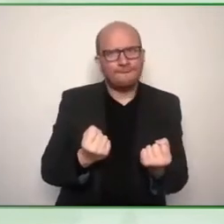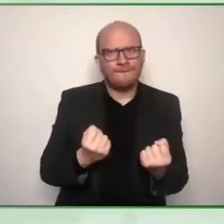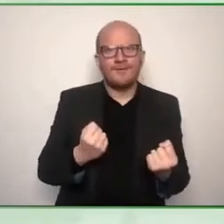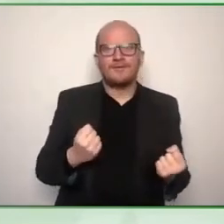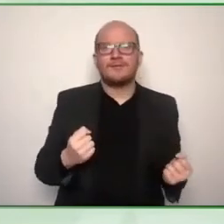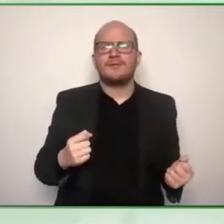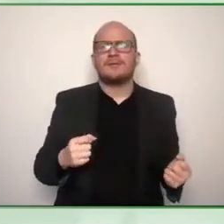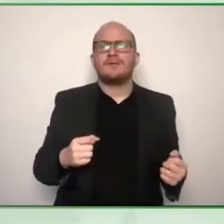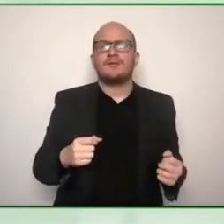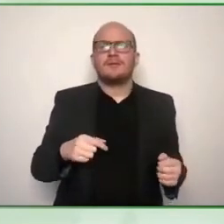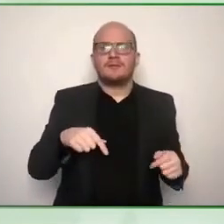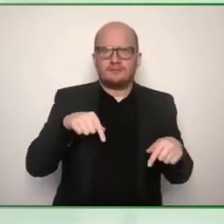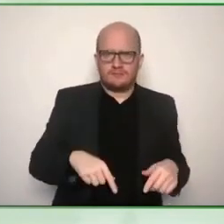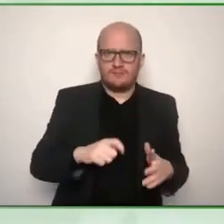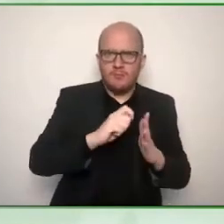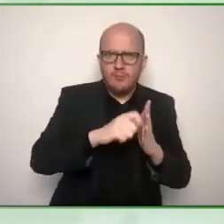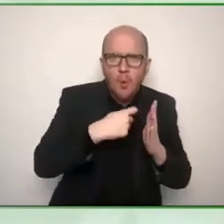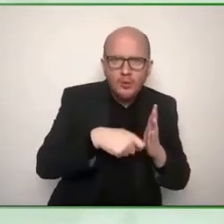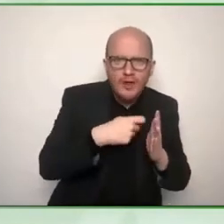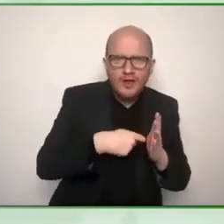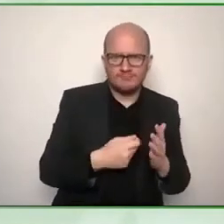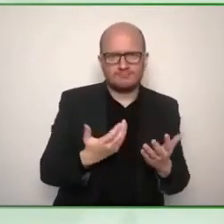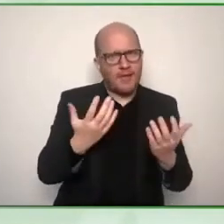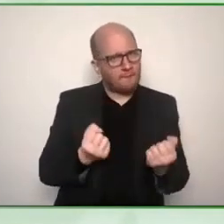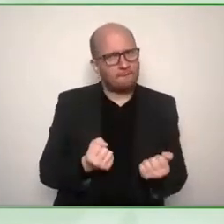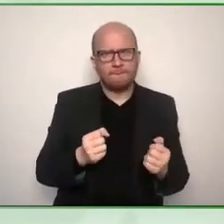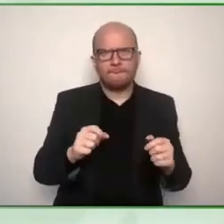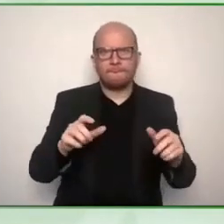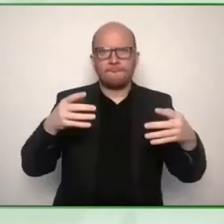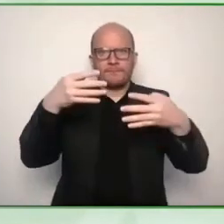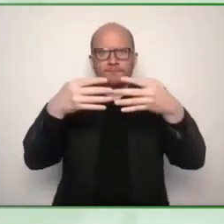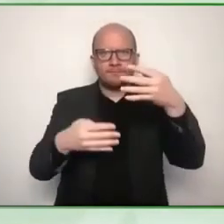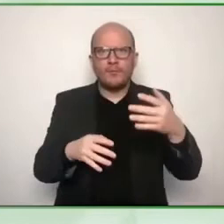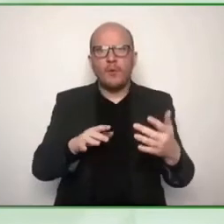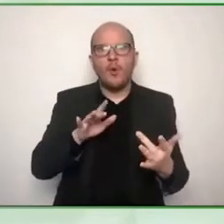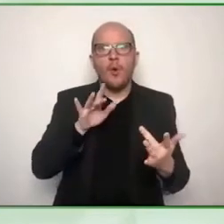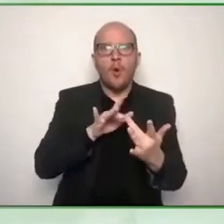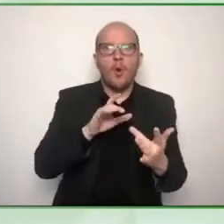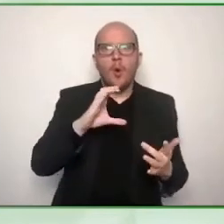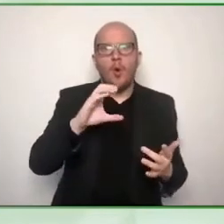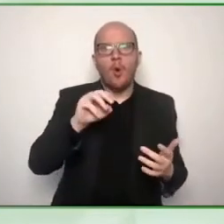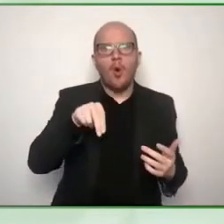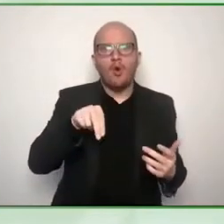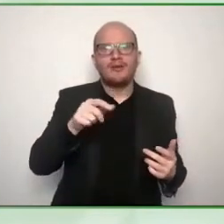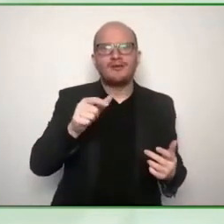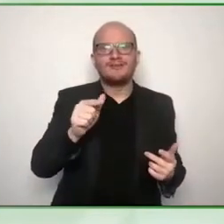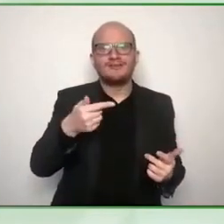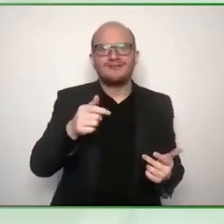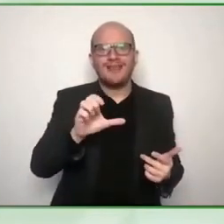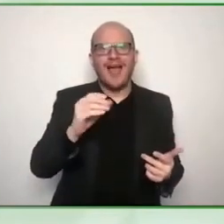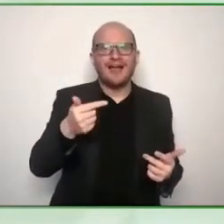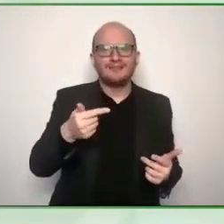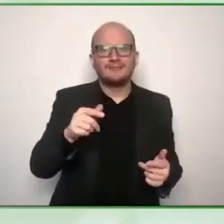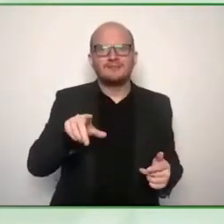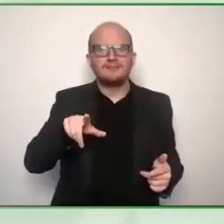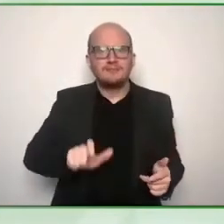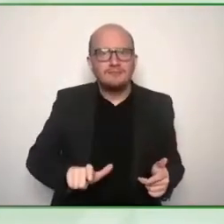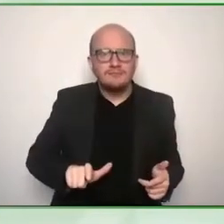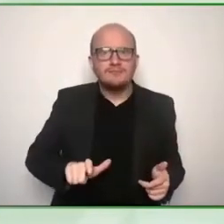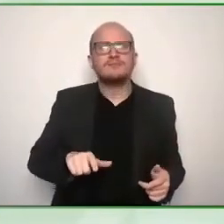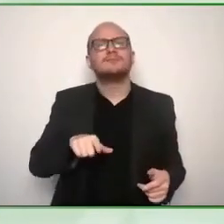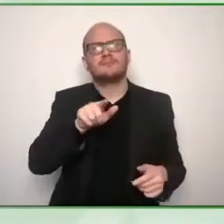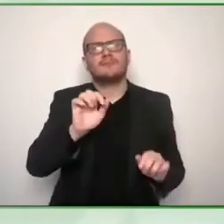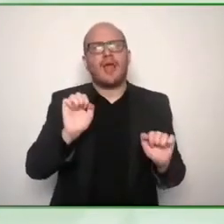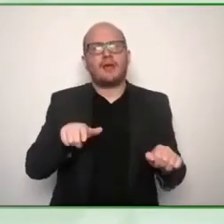has also a contact button which uh will get you in touch with the government of south australia so two ways to go about it uh